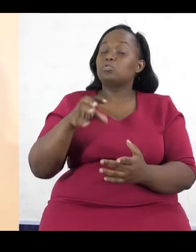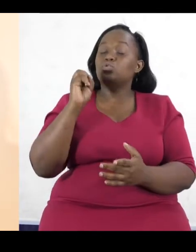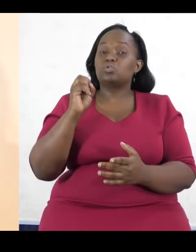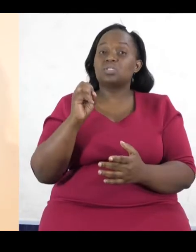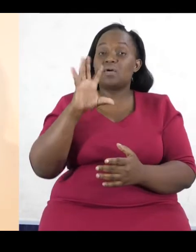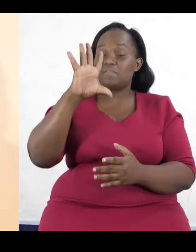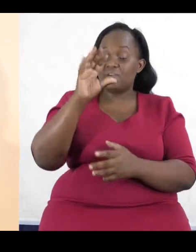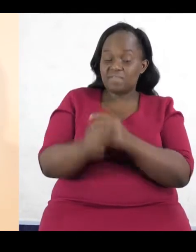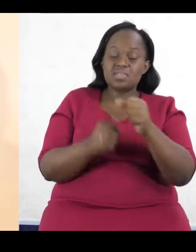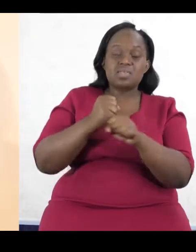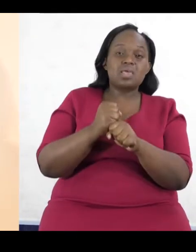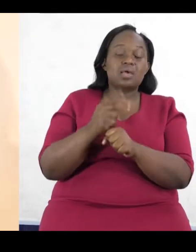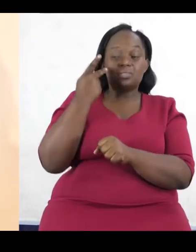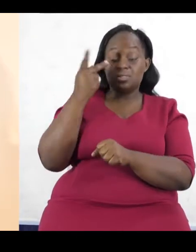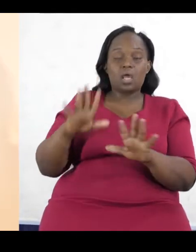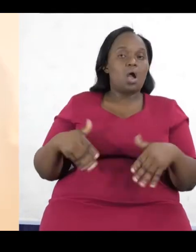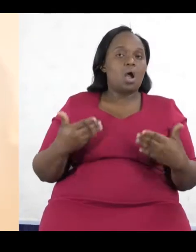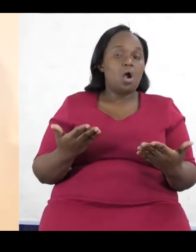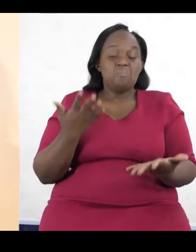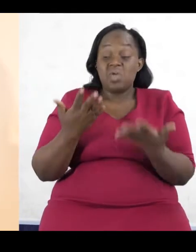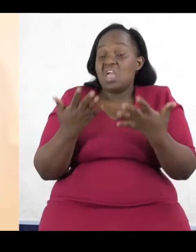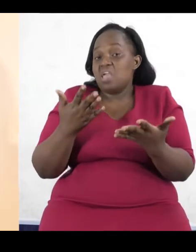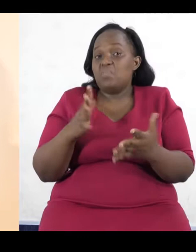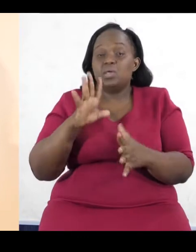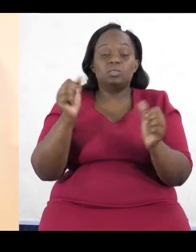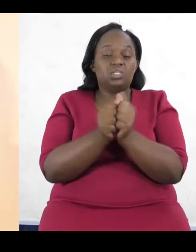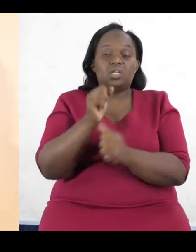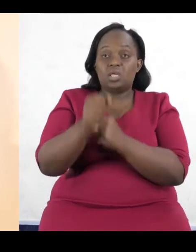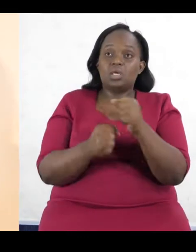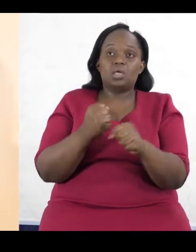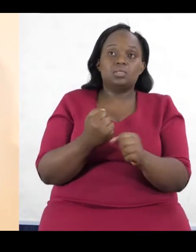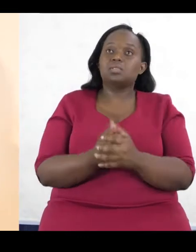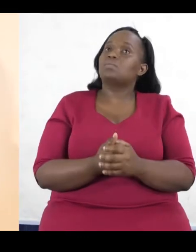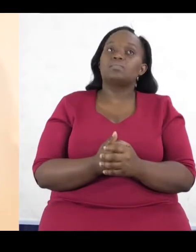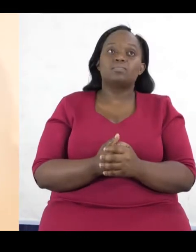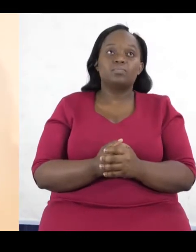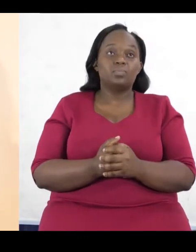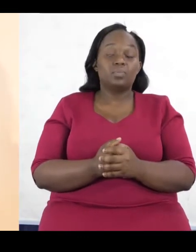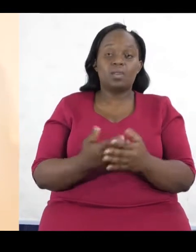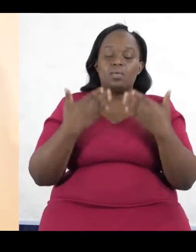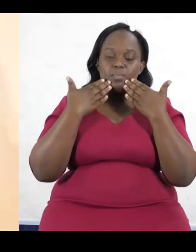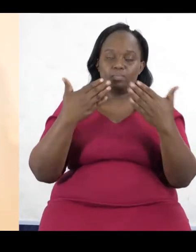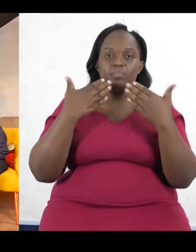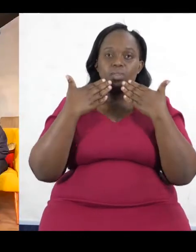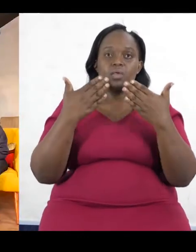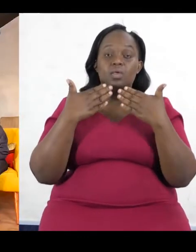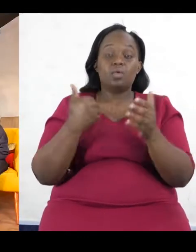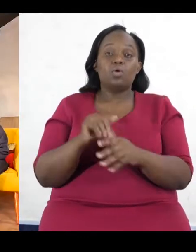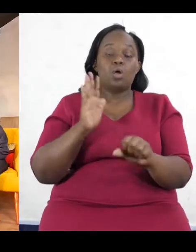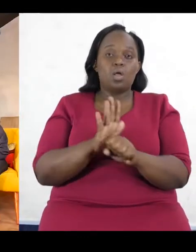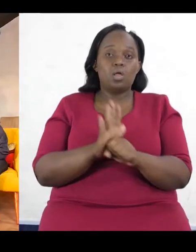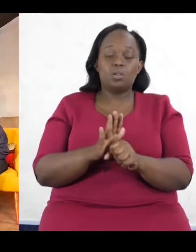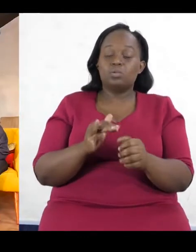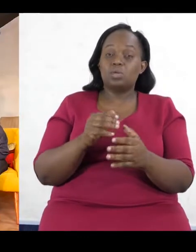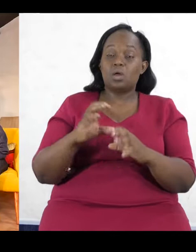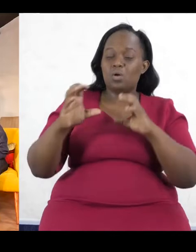power to decide how Kenya is going to be for the next five years. And sadly, sometimes for the next 10 years. Yes.